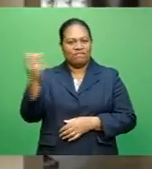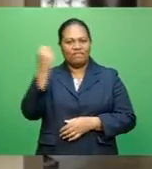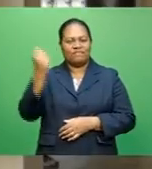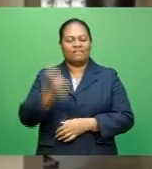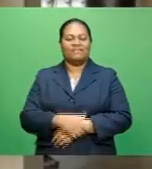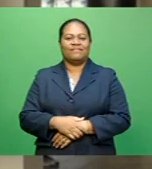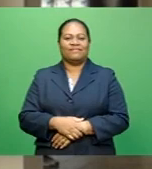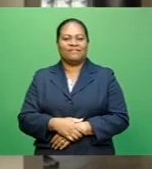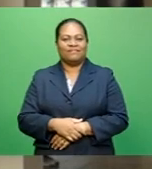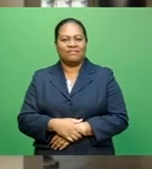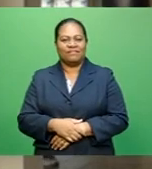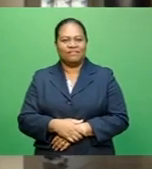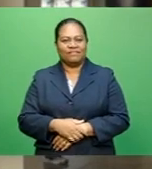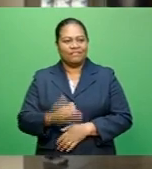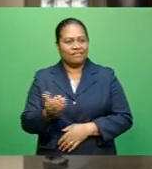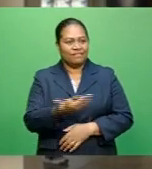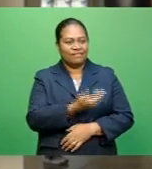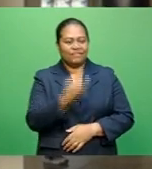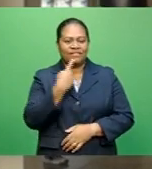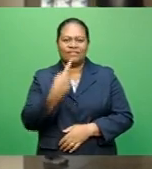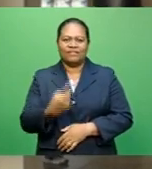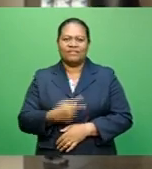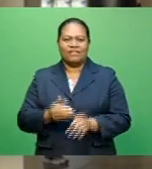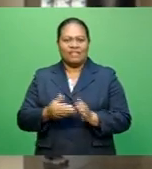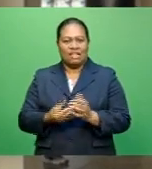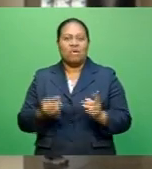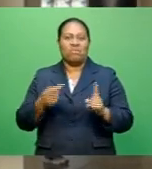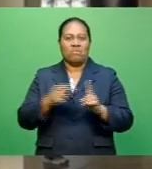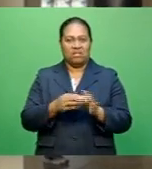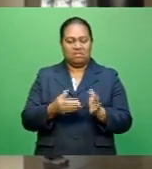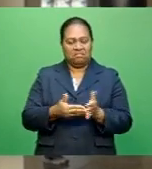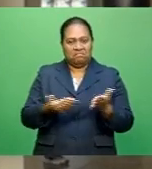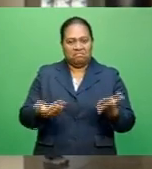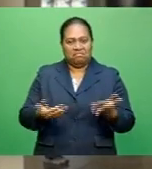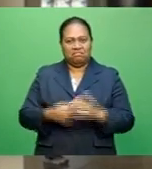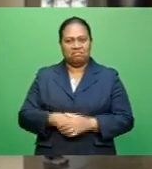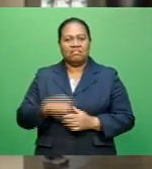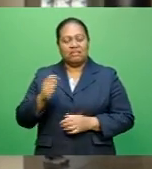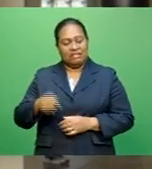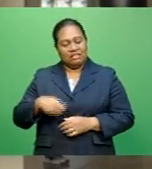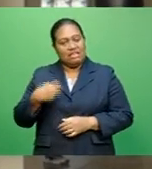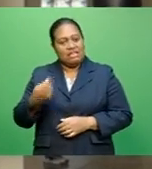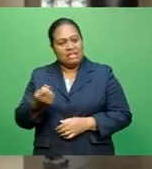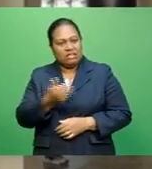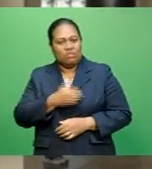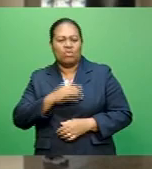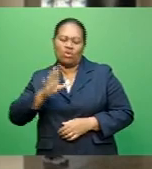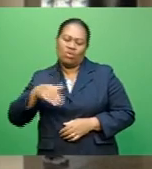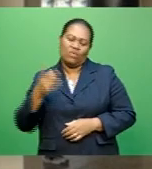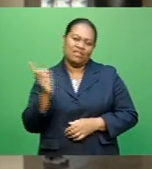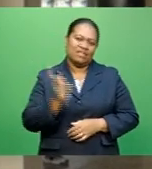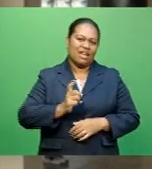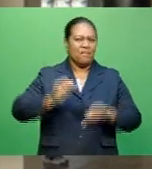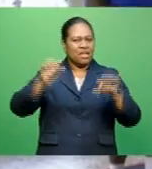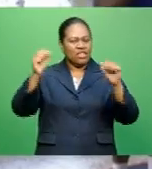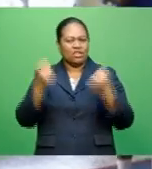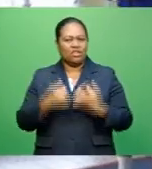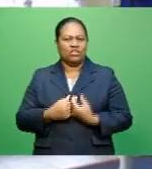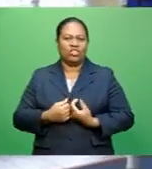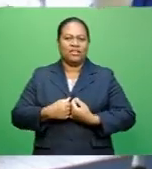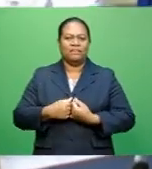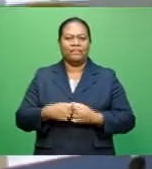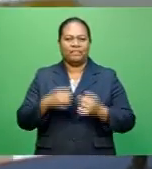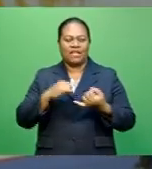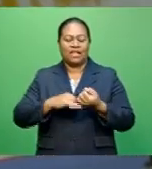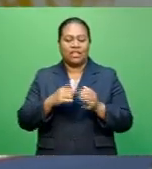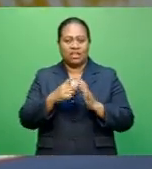reached here, and now it's like the next morning, I came here to the gym, start my training. As a